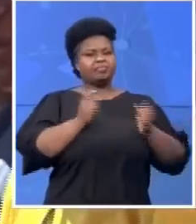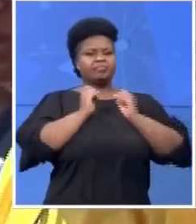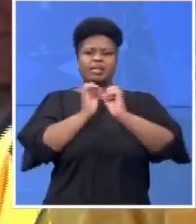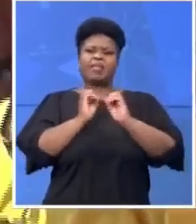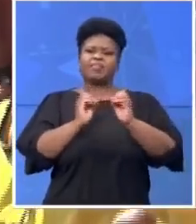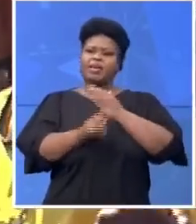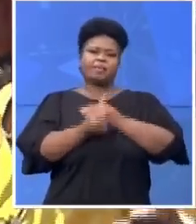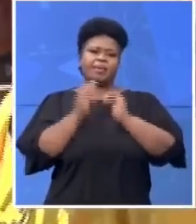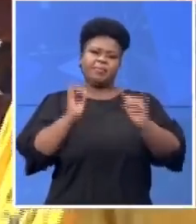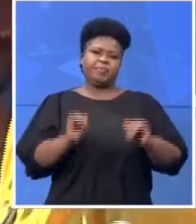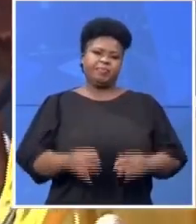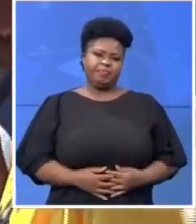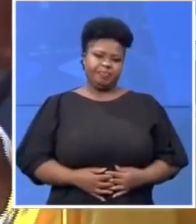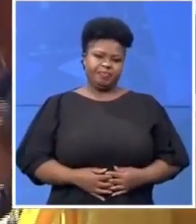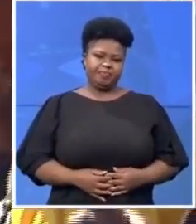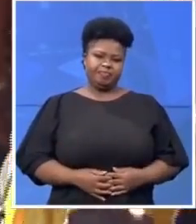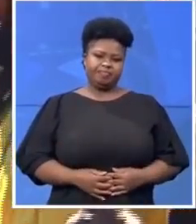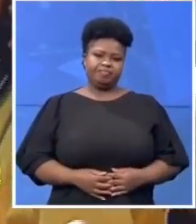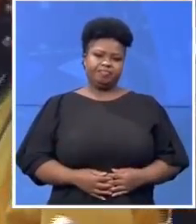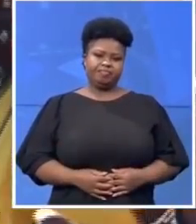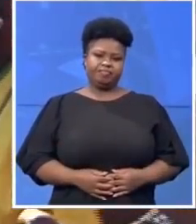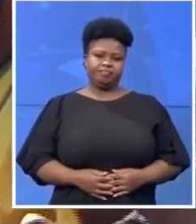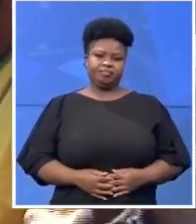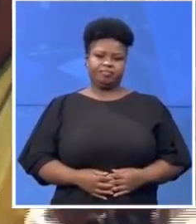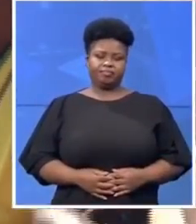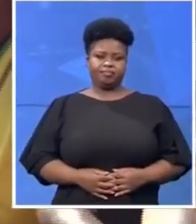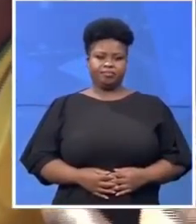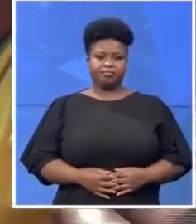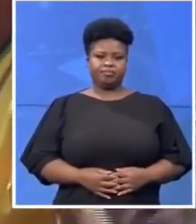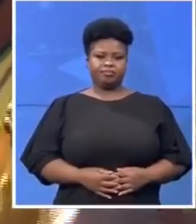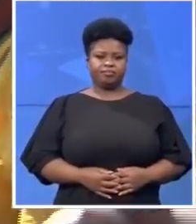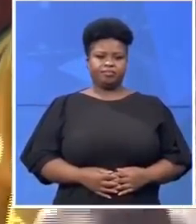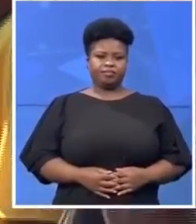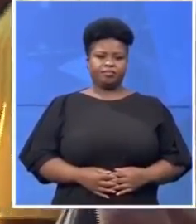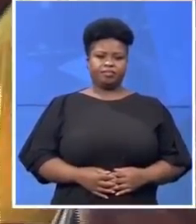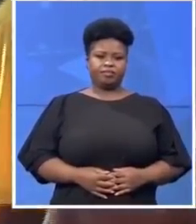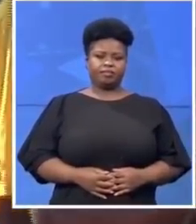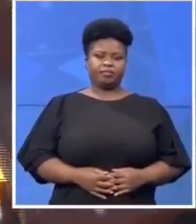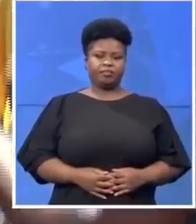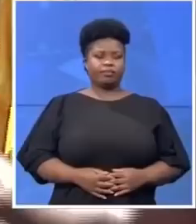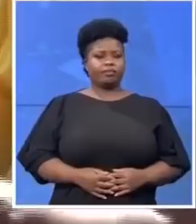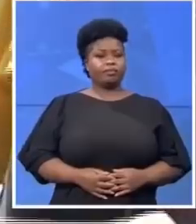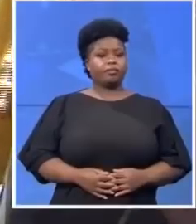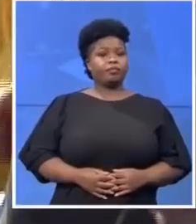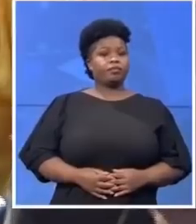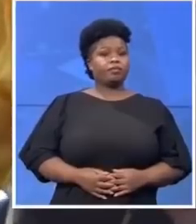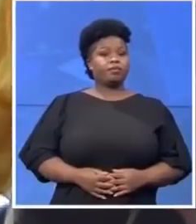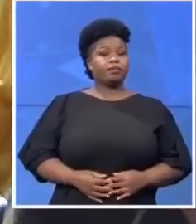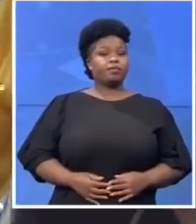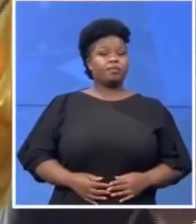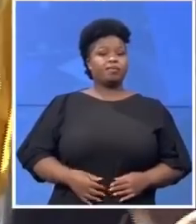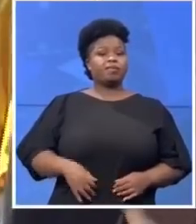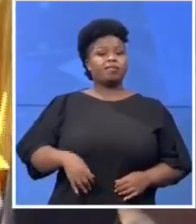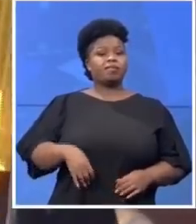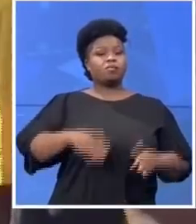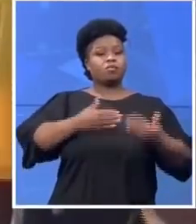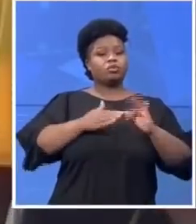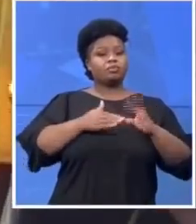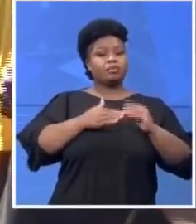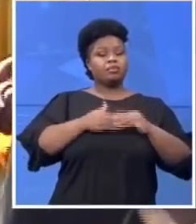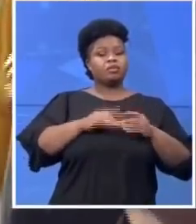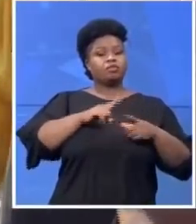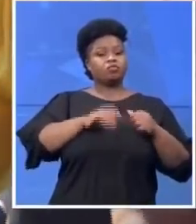So hundreds of residents from Soweto marched from the township to the Johannesburg CBD to the